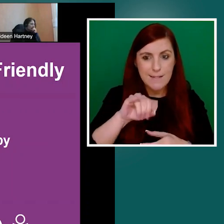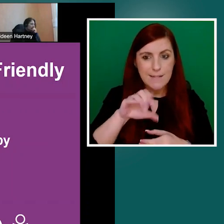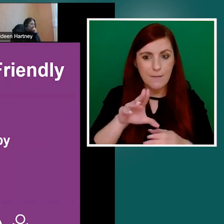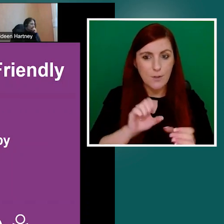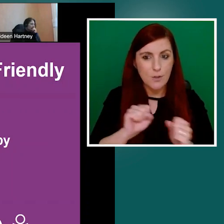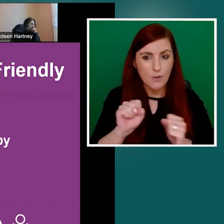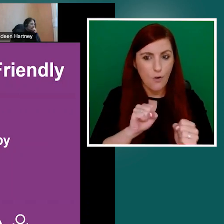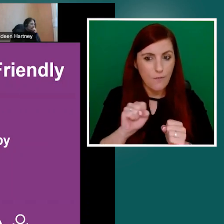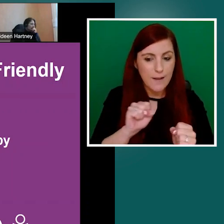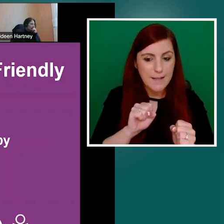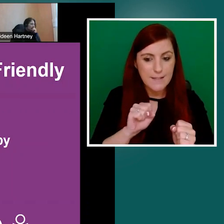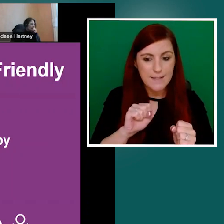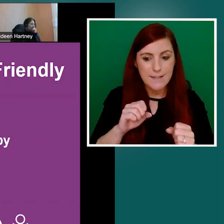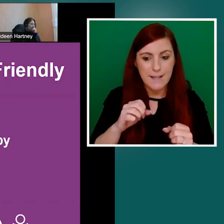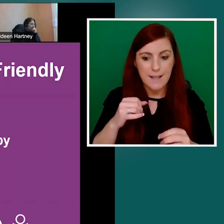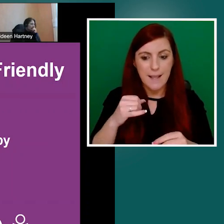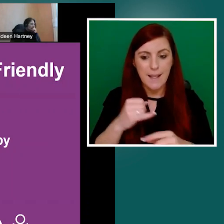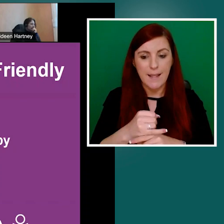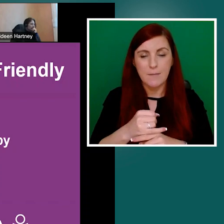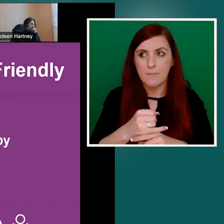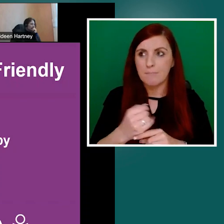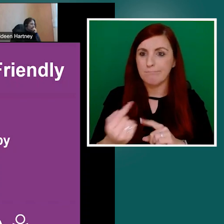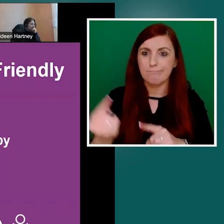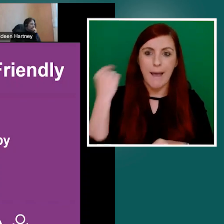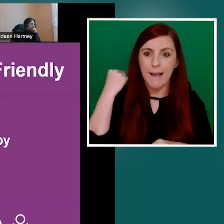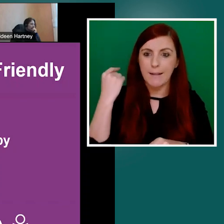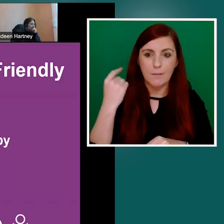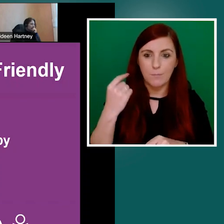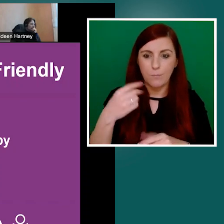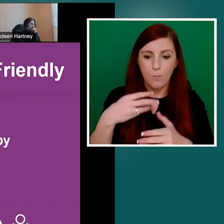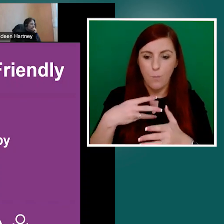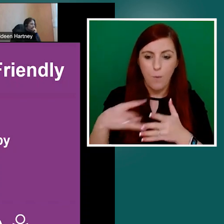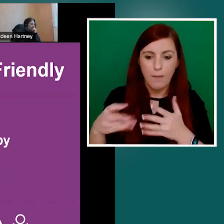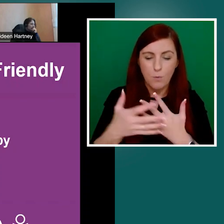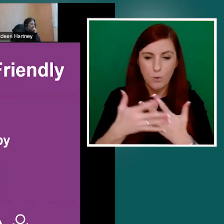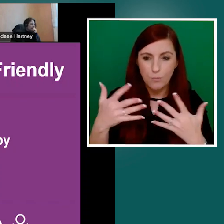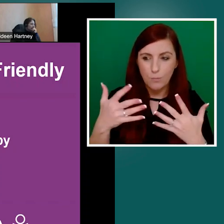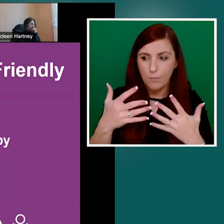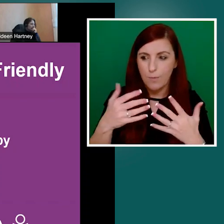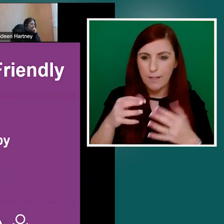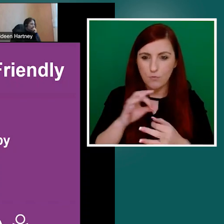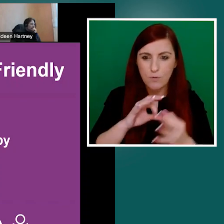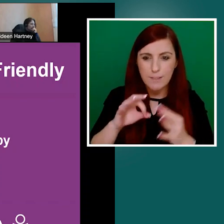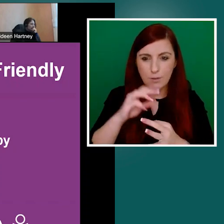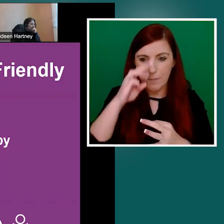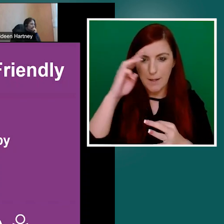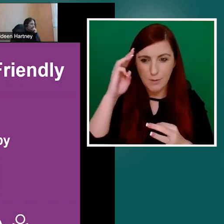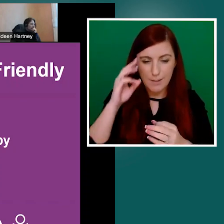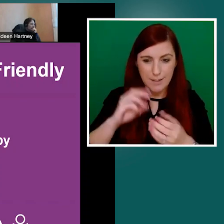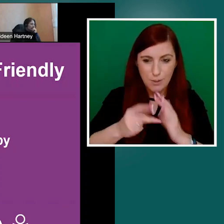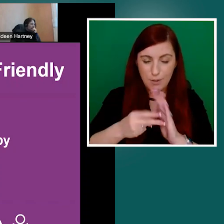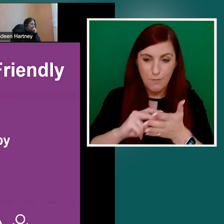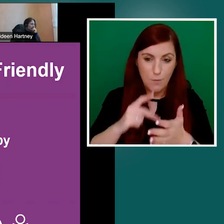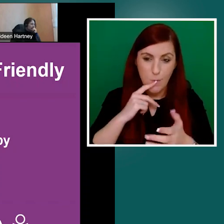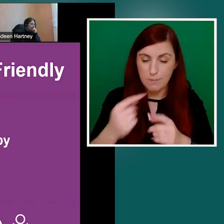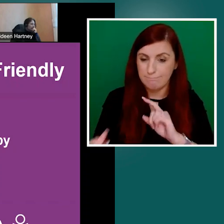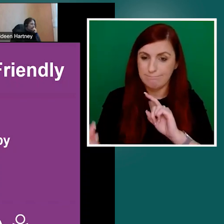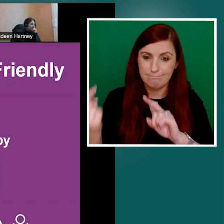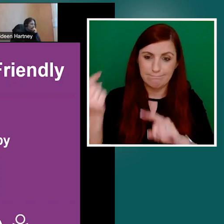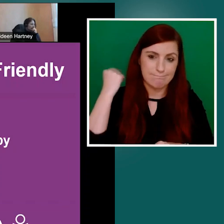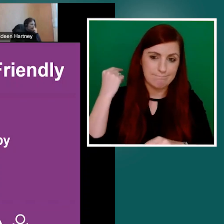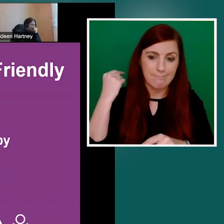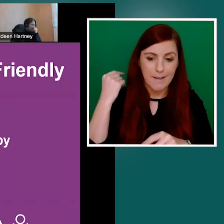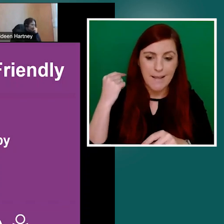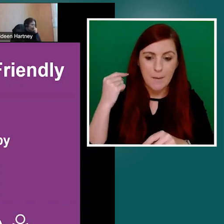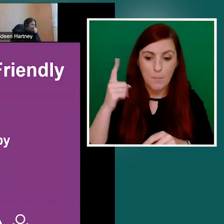management initiative. So that goes back a long, long time. And interestingly, I suppose my, as you